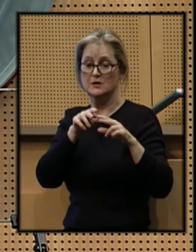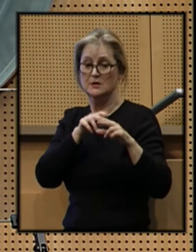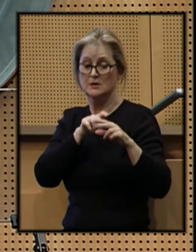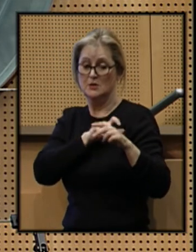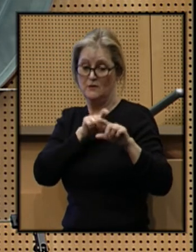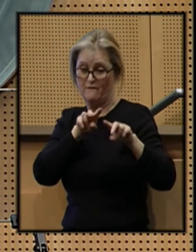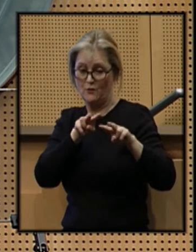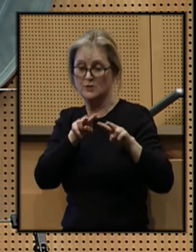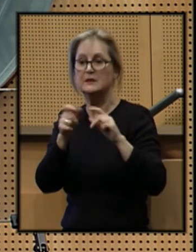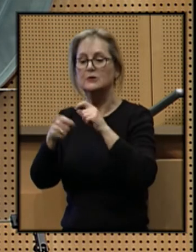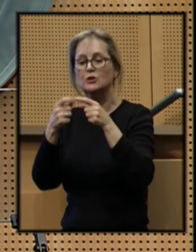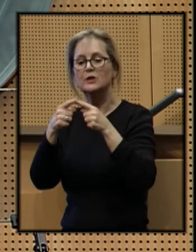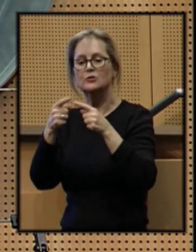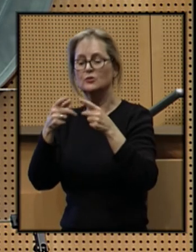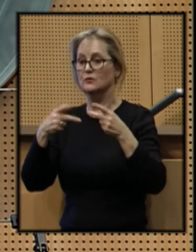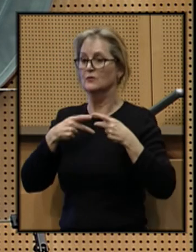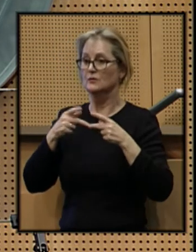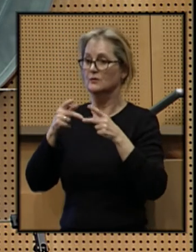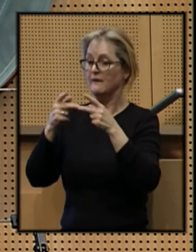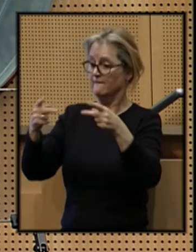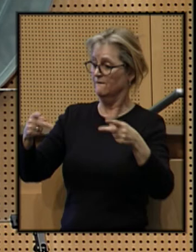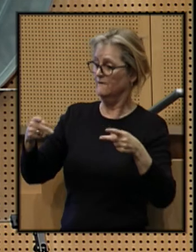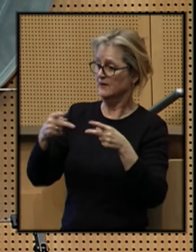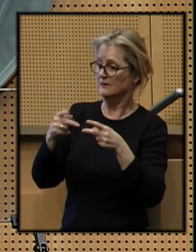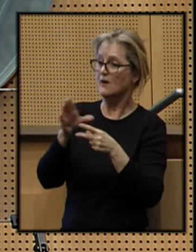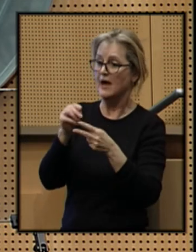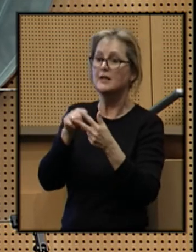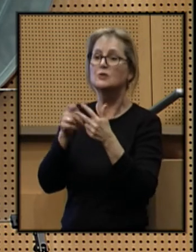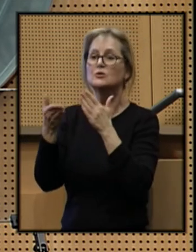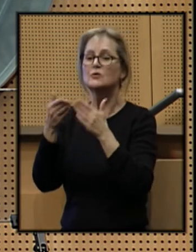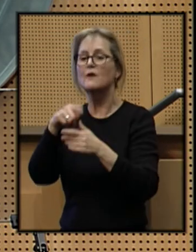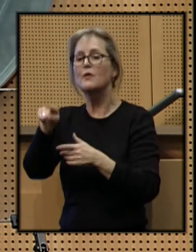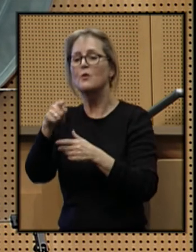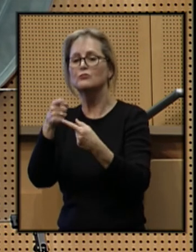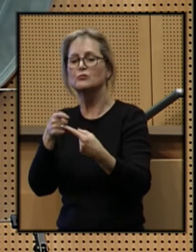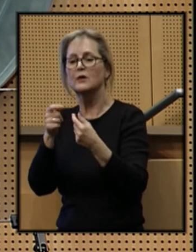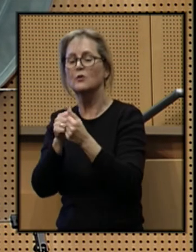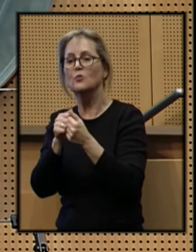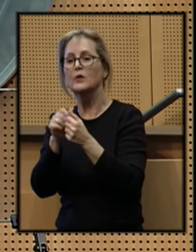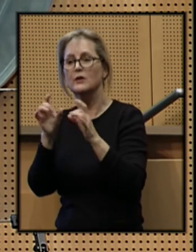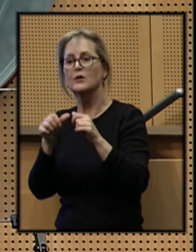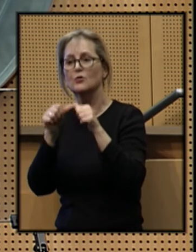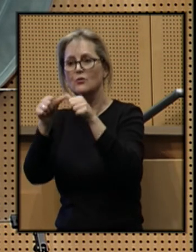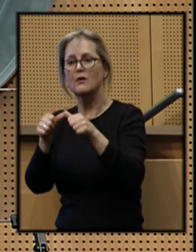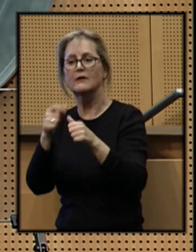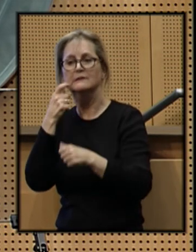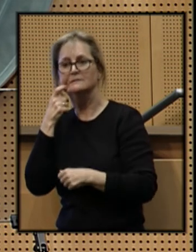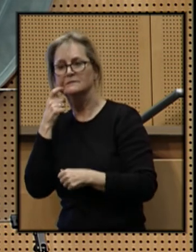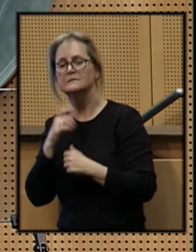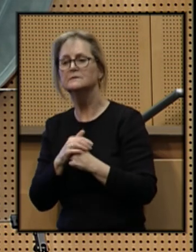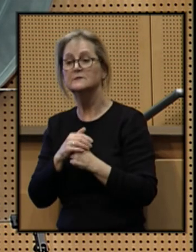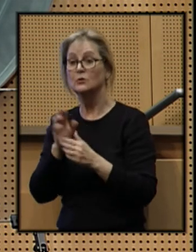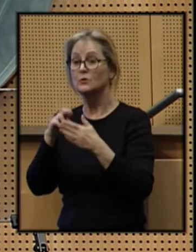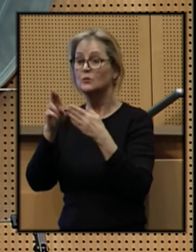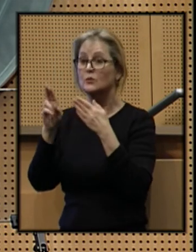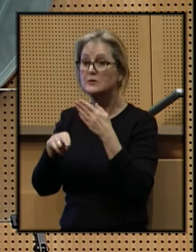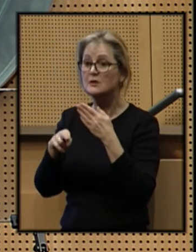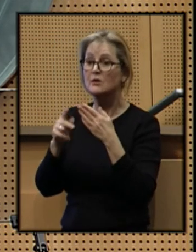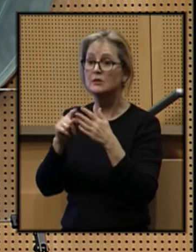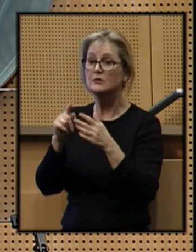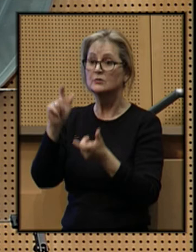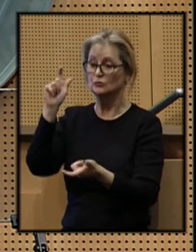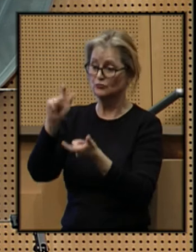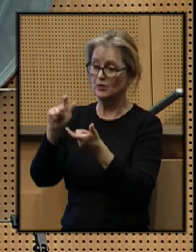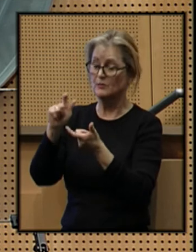changes to physical space, and service to those struggling with chronic addiction. The result is